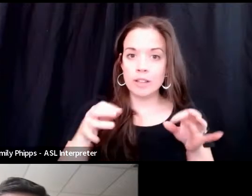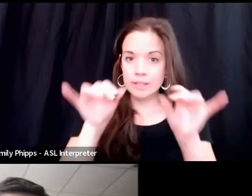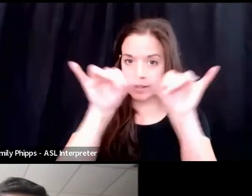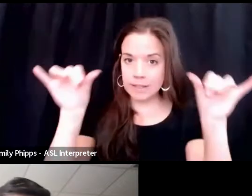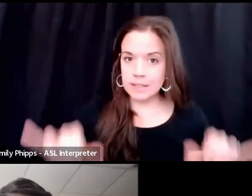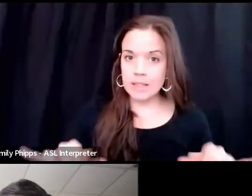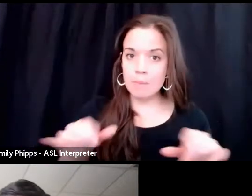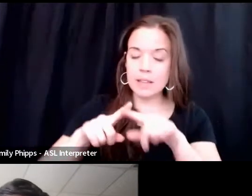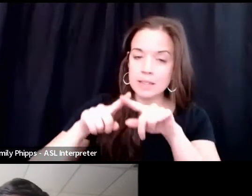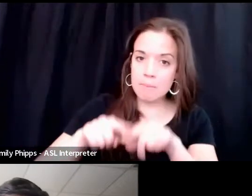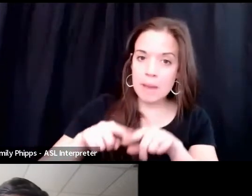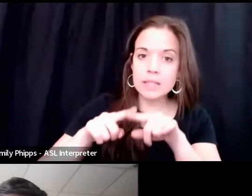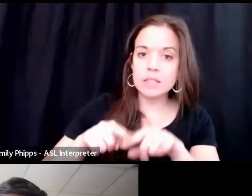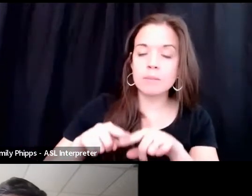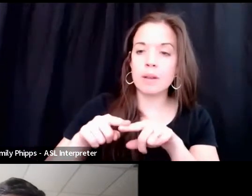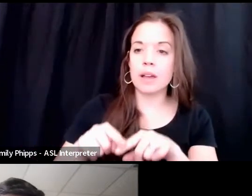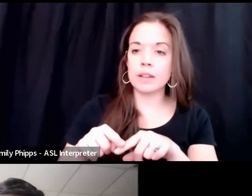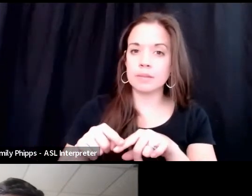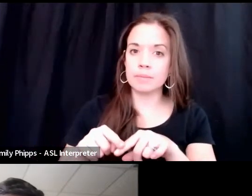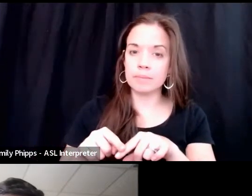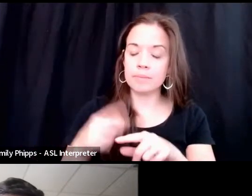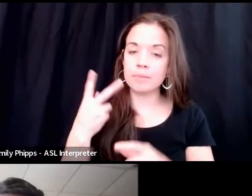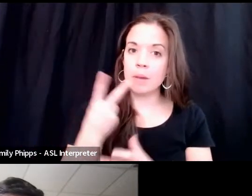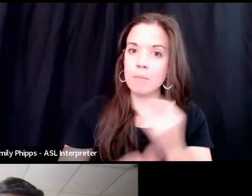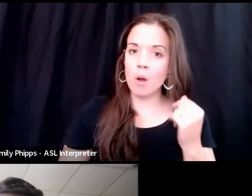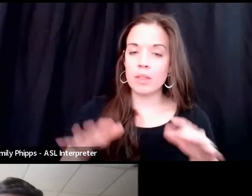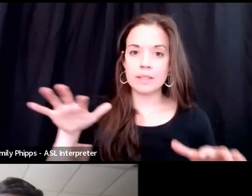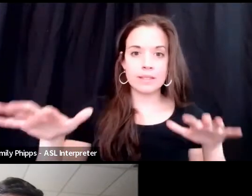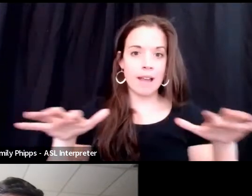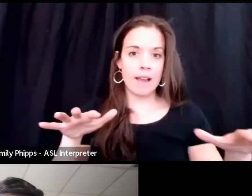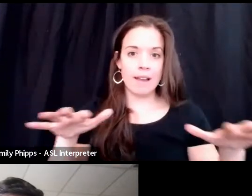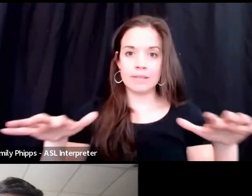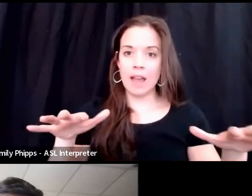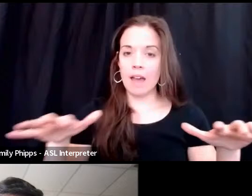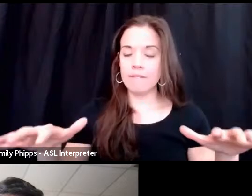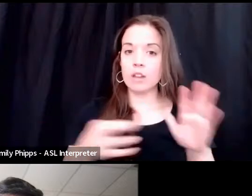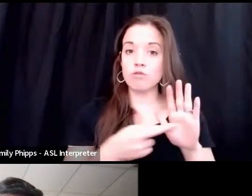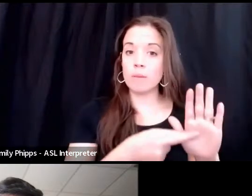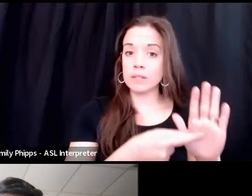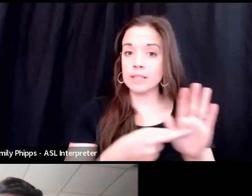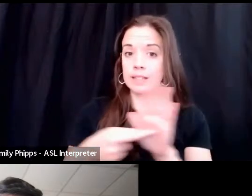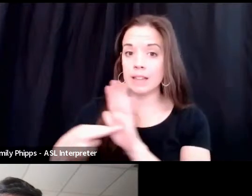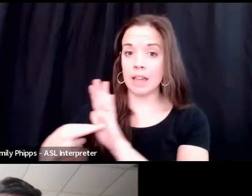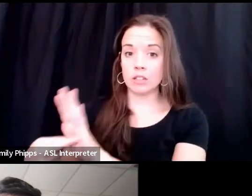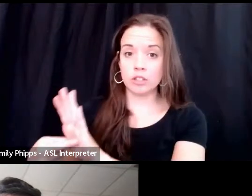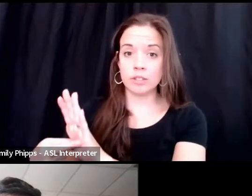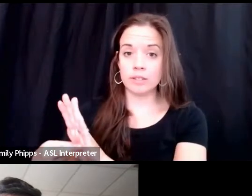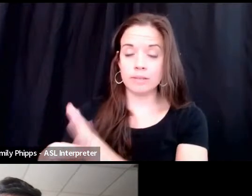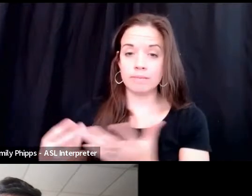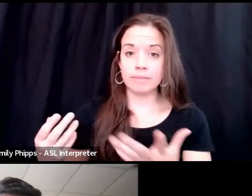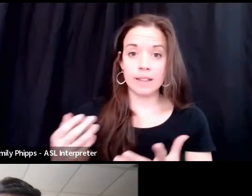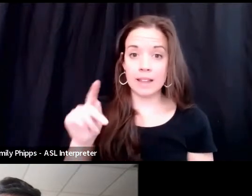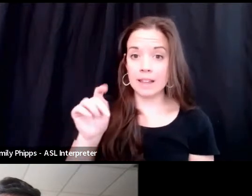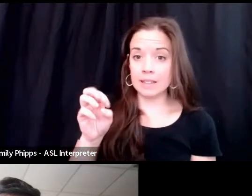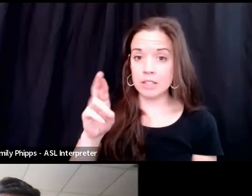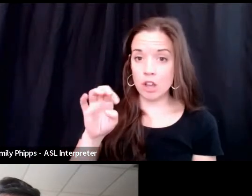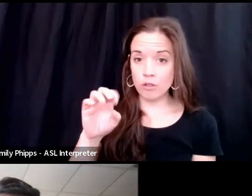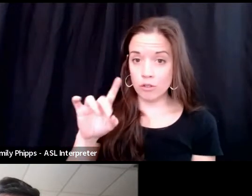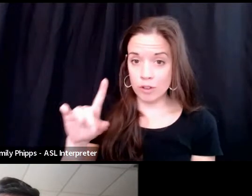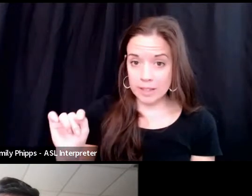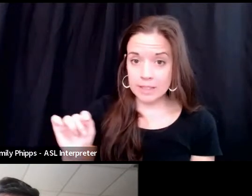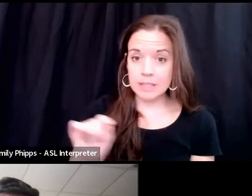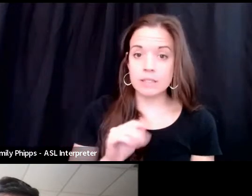based upon both sides having representation, whether it's a terrorist, whether it's a